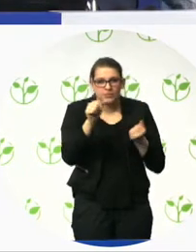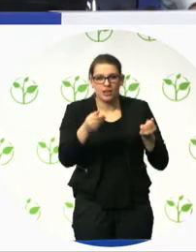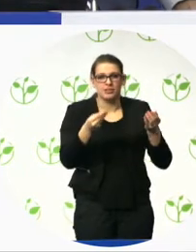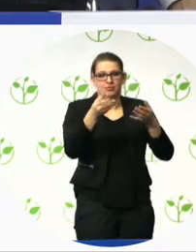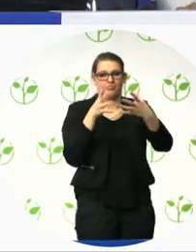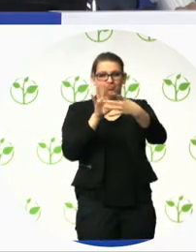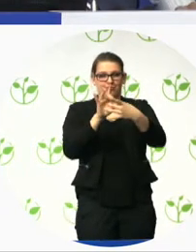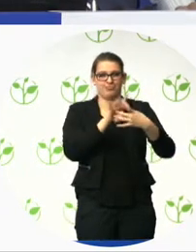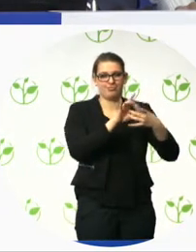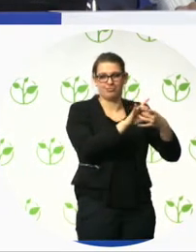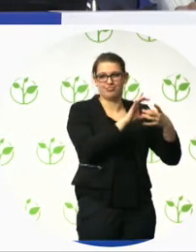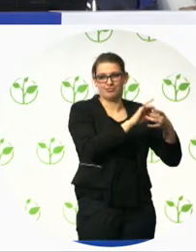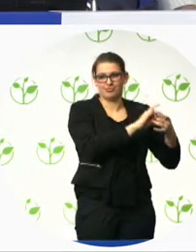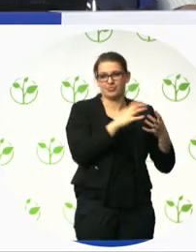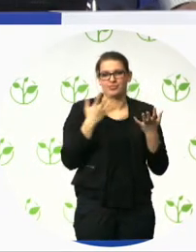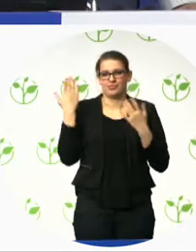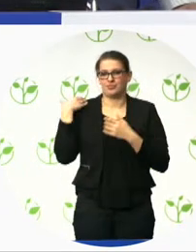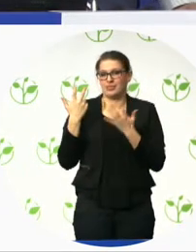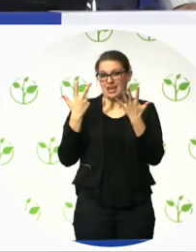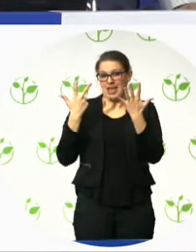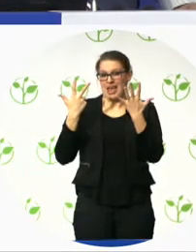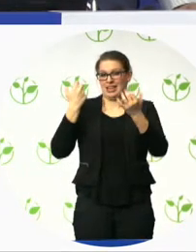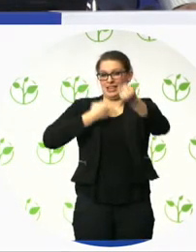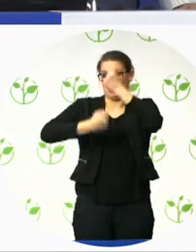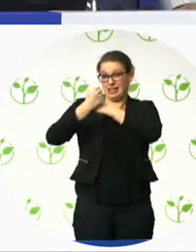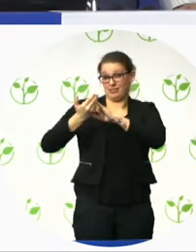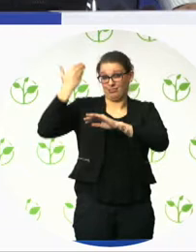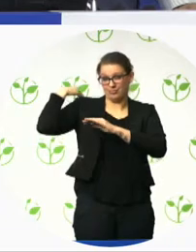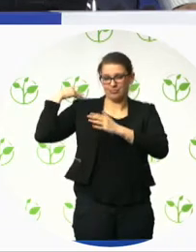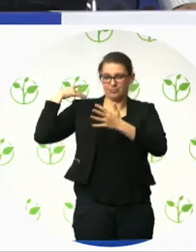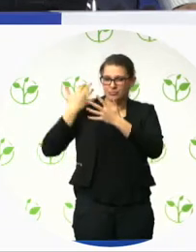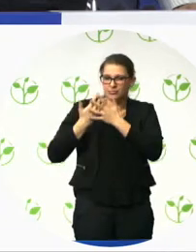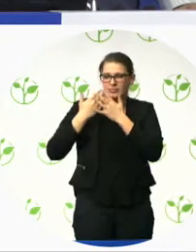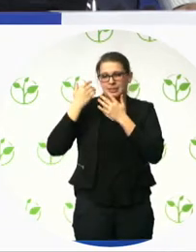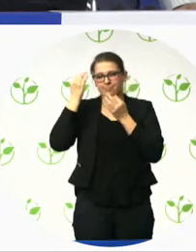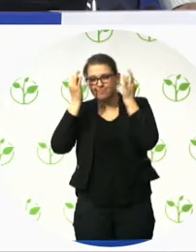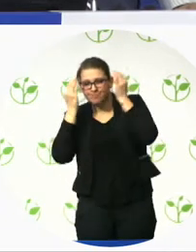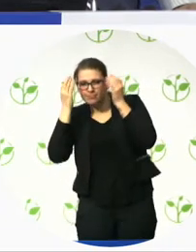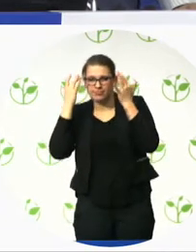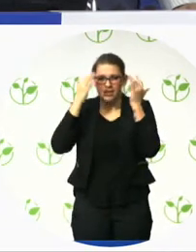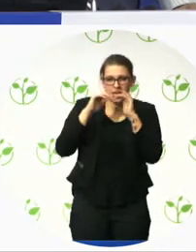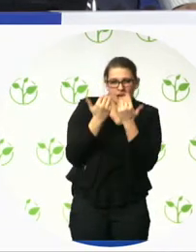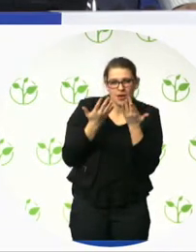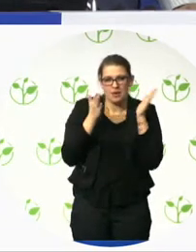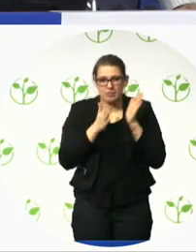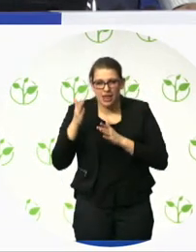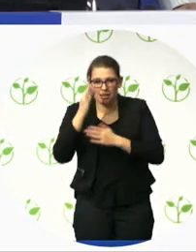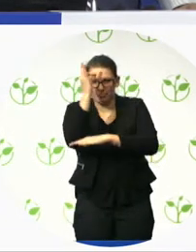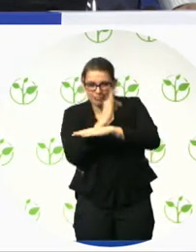The Fusion programme, which was our building programme for the new headquarters, so that presented an opportunity to actually start from scratch.